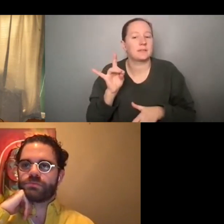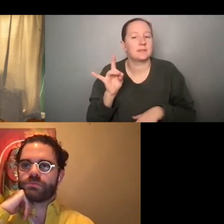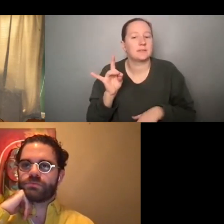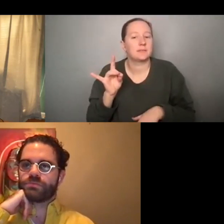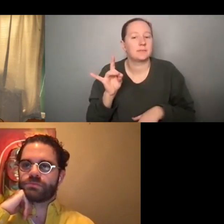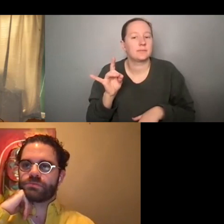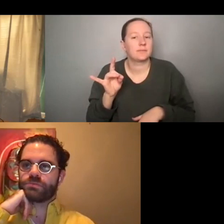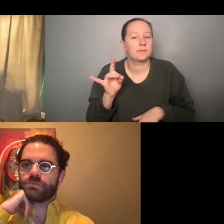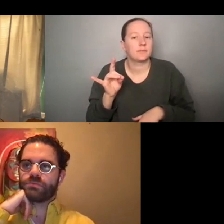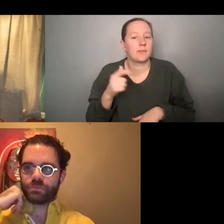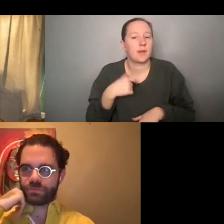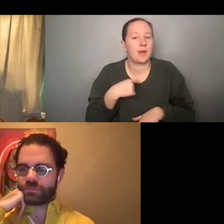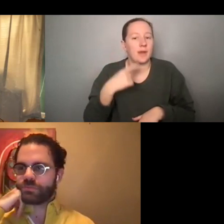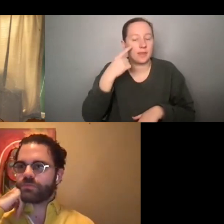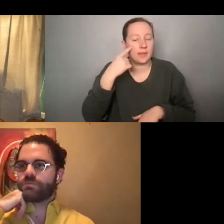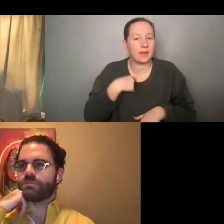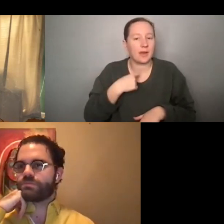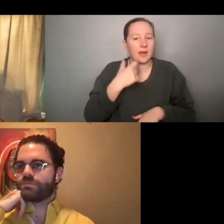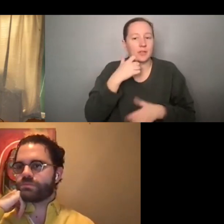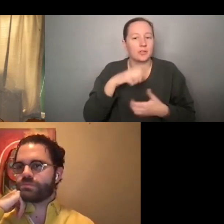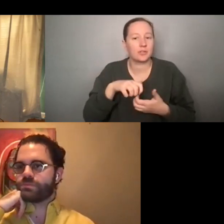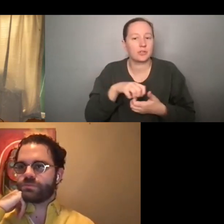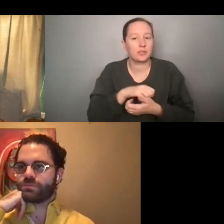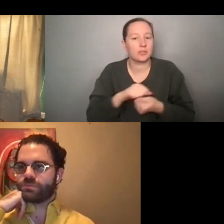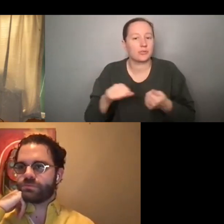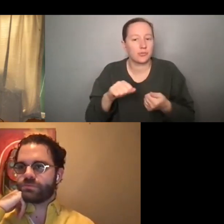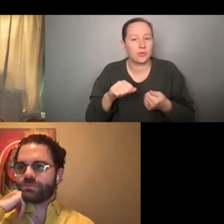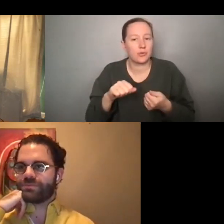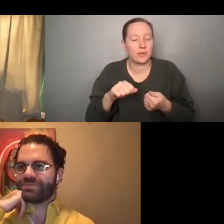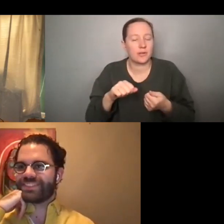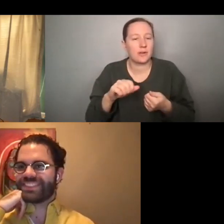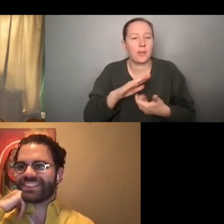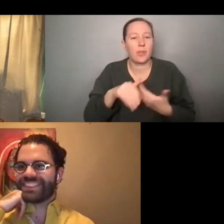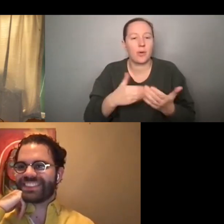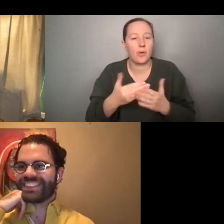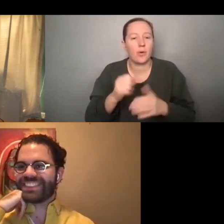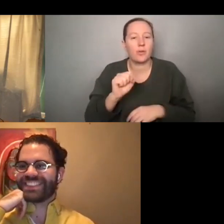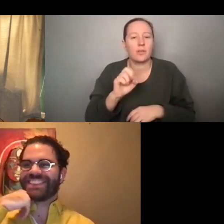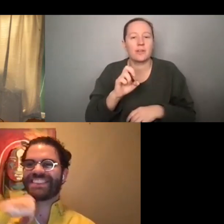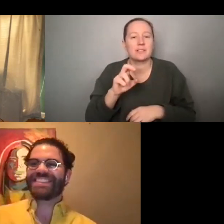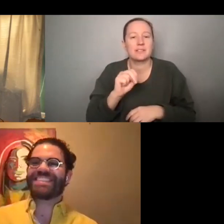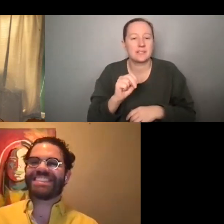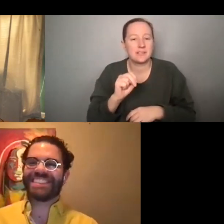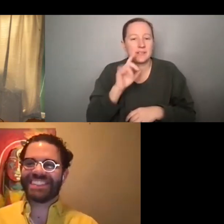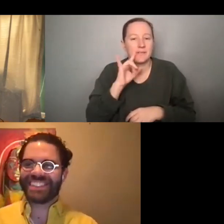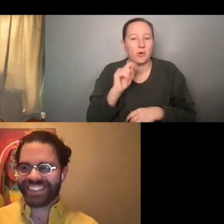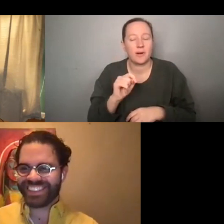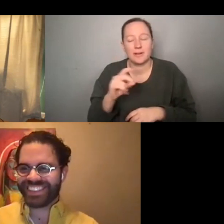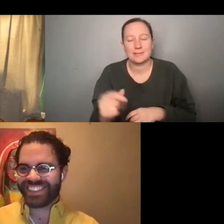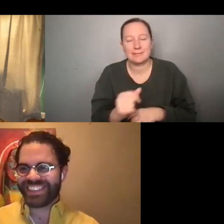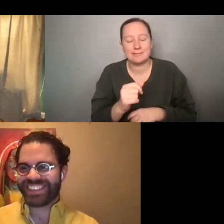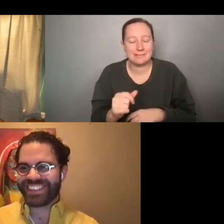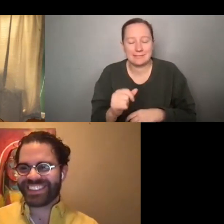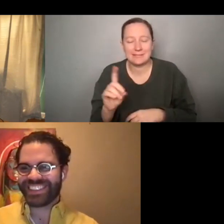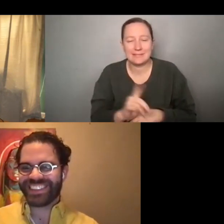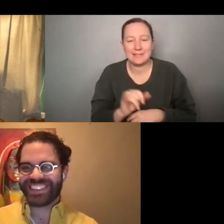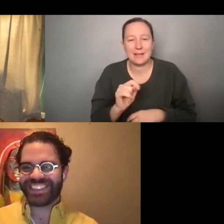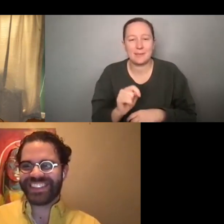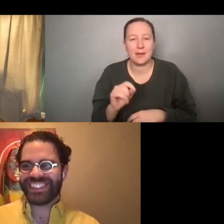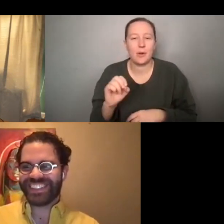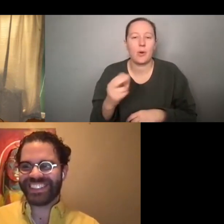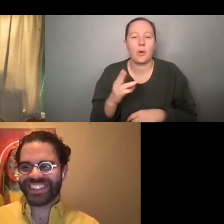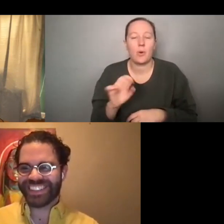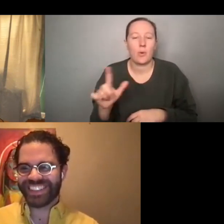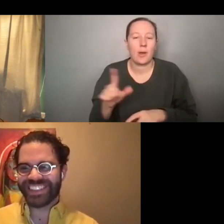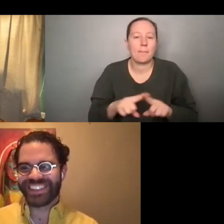ruined the season arc for everyone, so sorry if you haven't watched it. Damn it. Oh, well, but